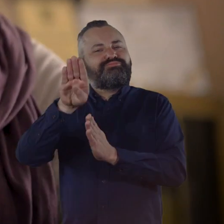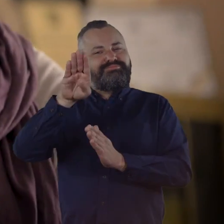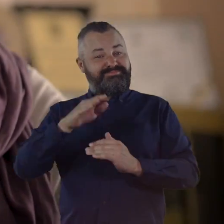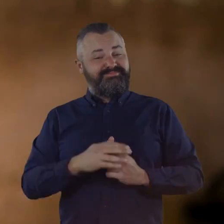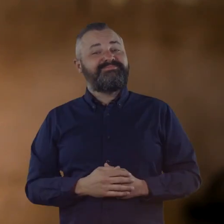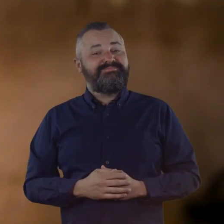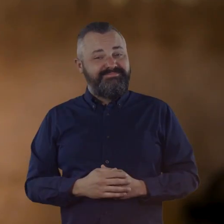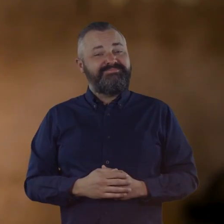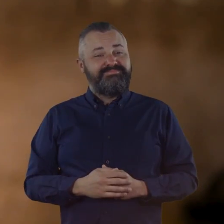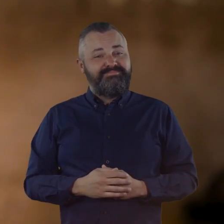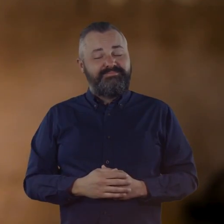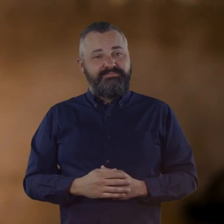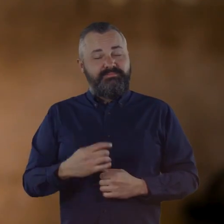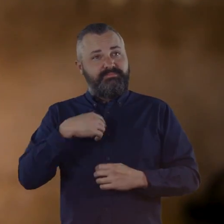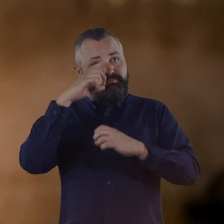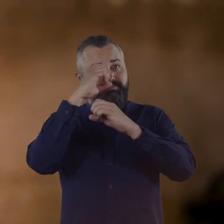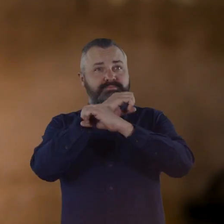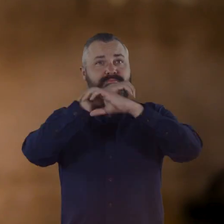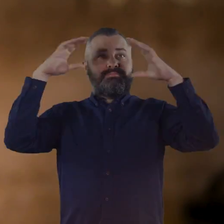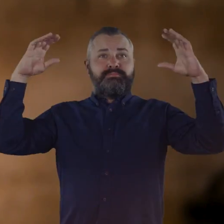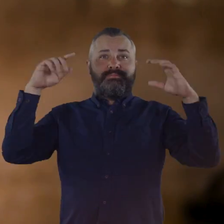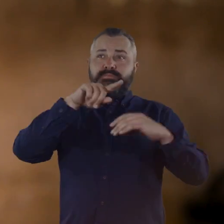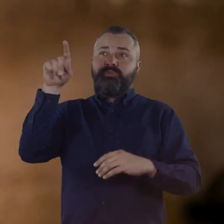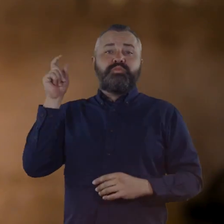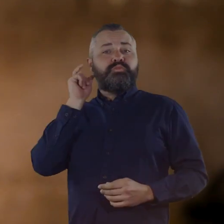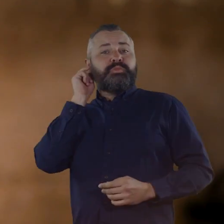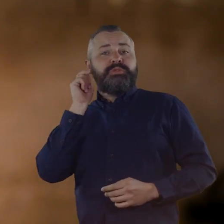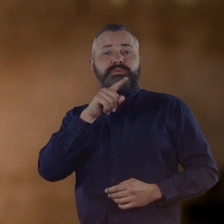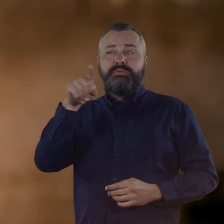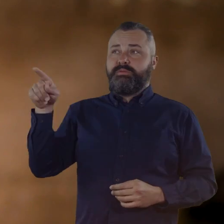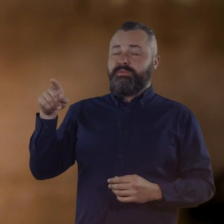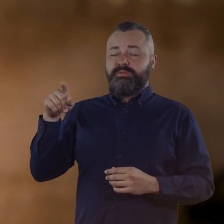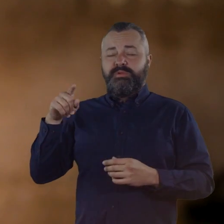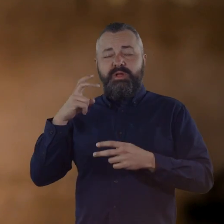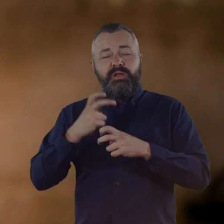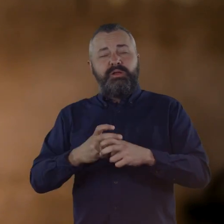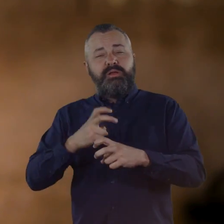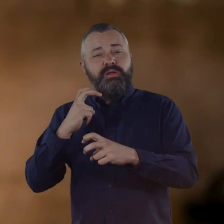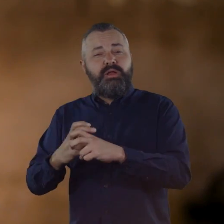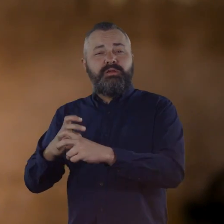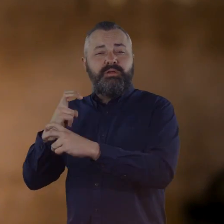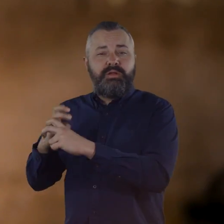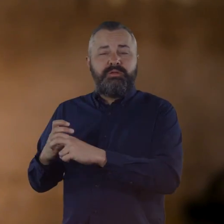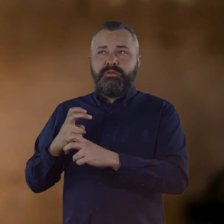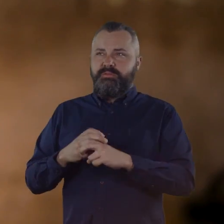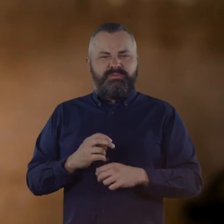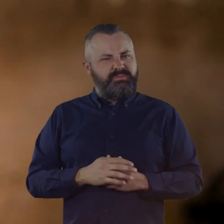I didn't imagine that women with disability in my society suffer this much. just couldn't,